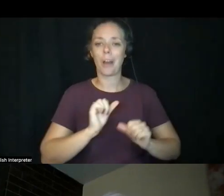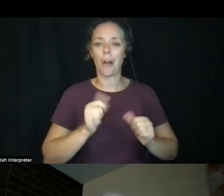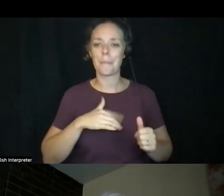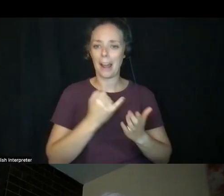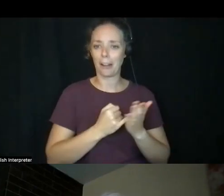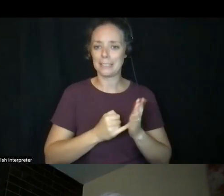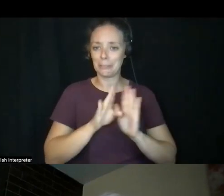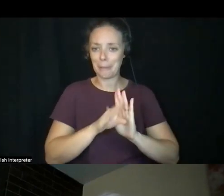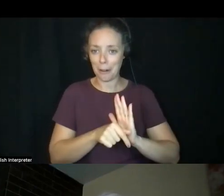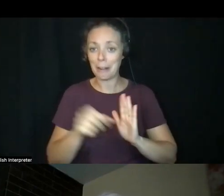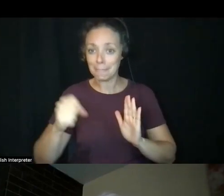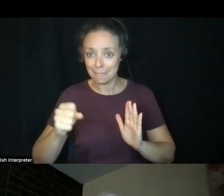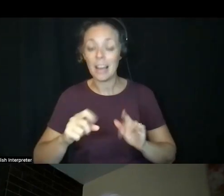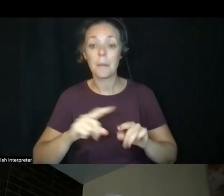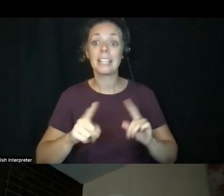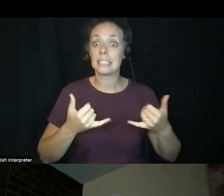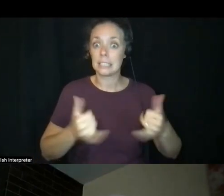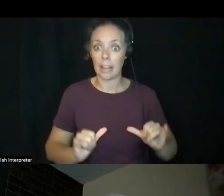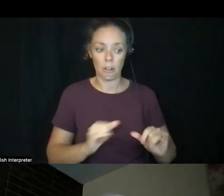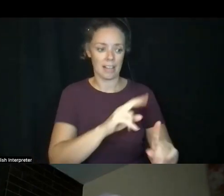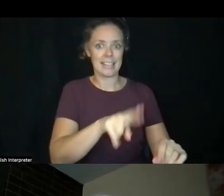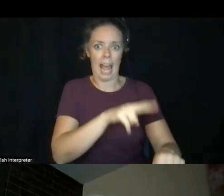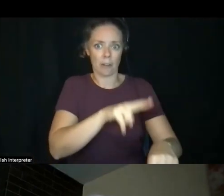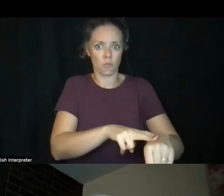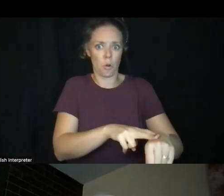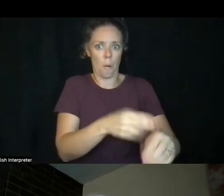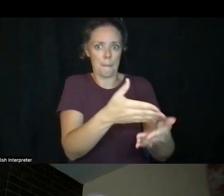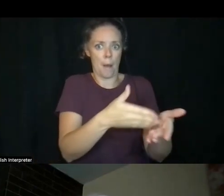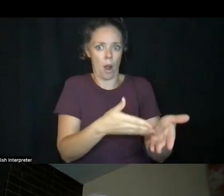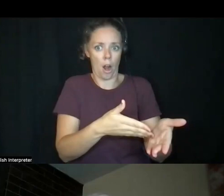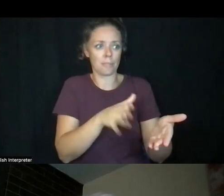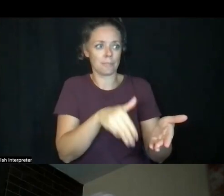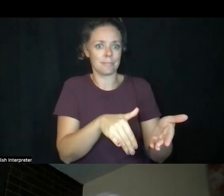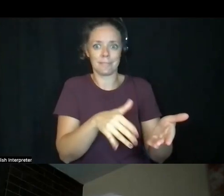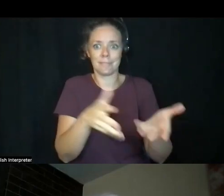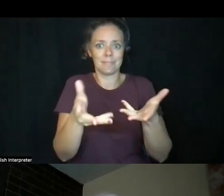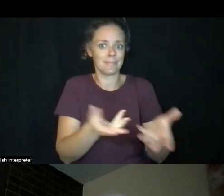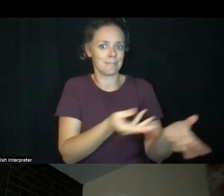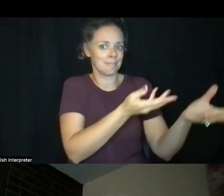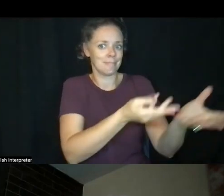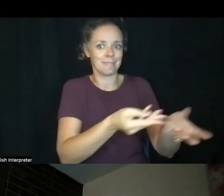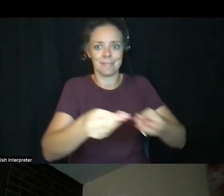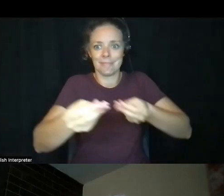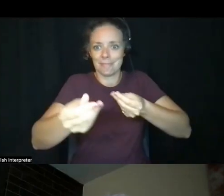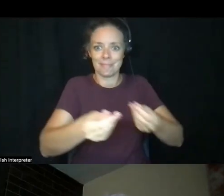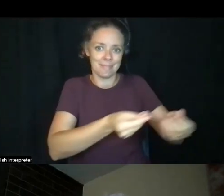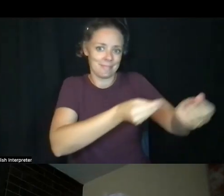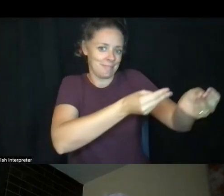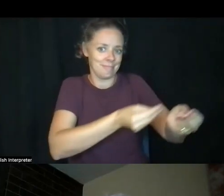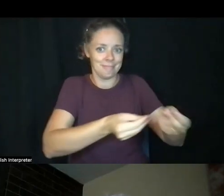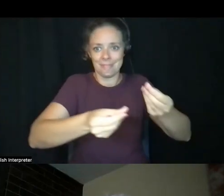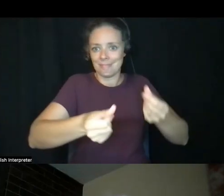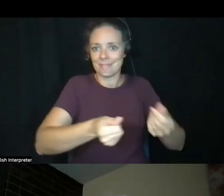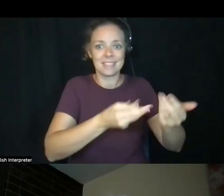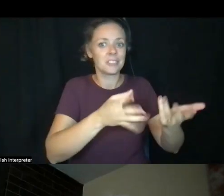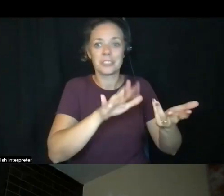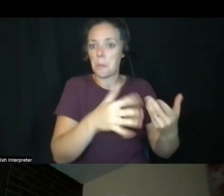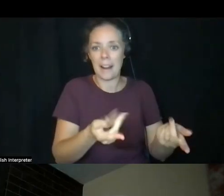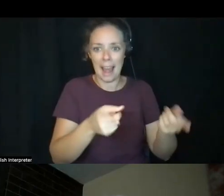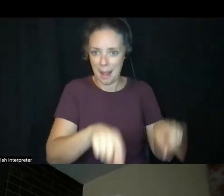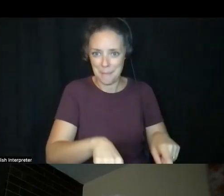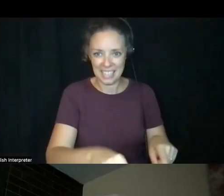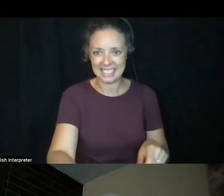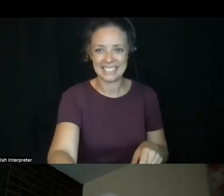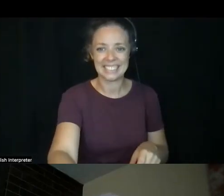but there's this natural element, this organic fluidity that is part of what happens. And often